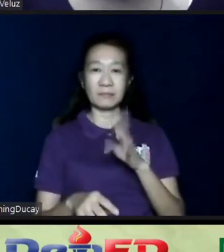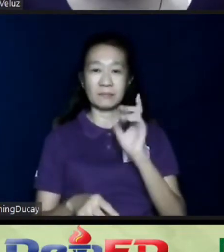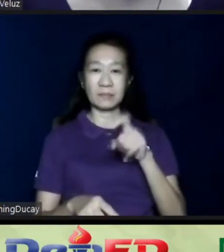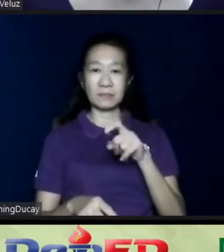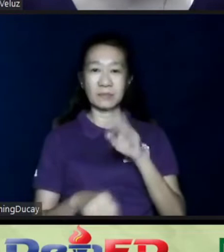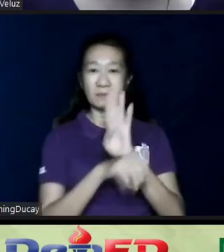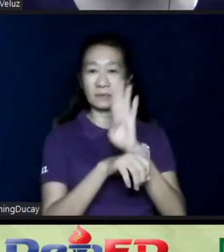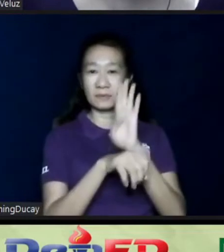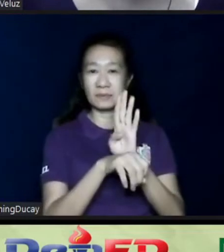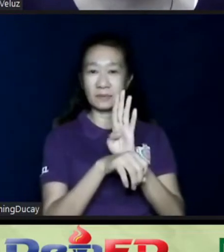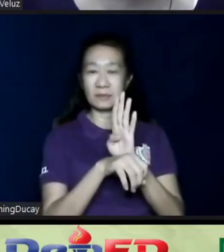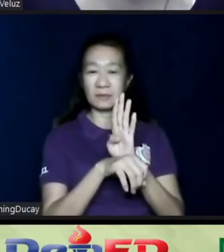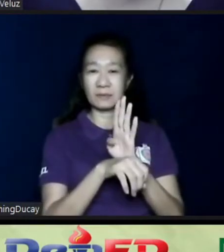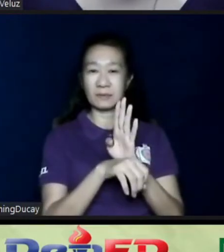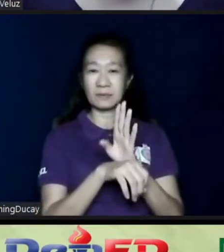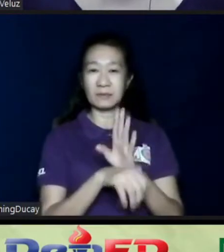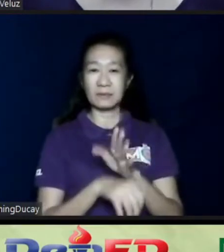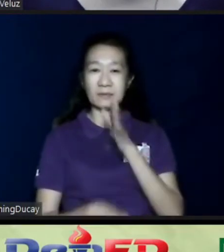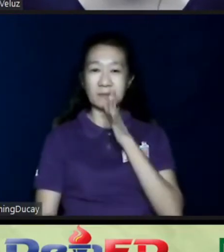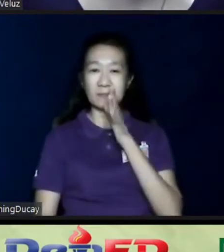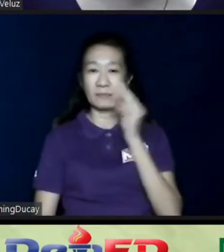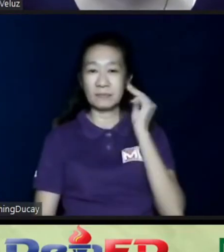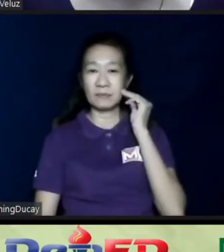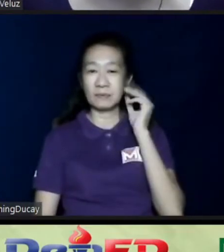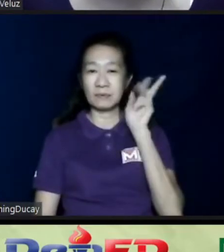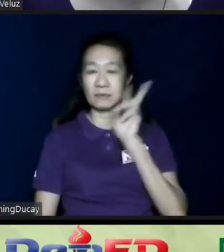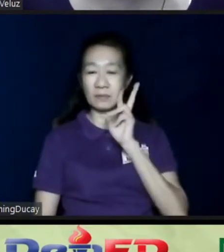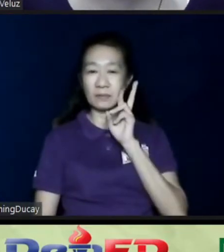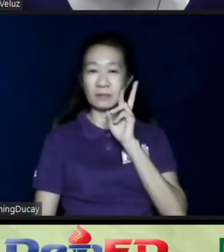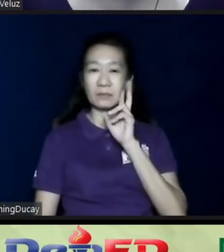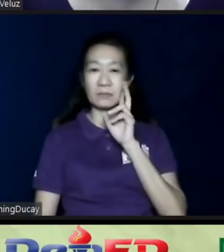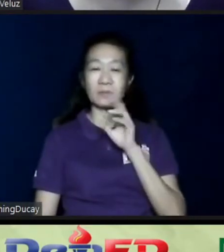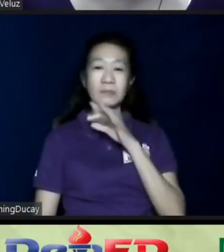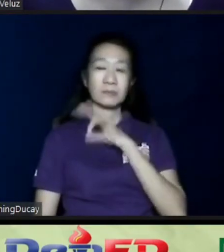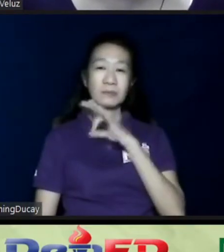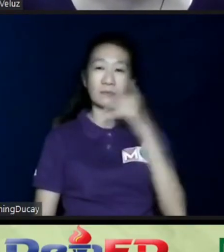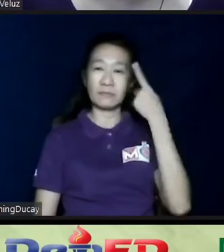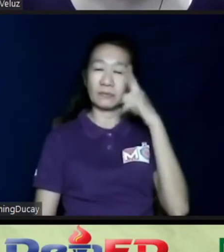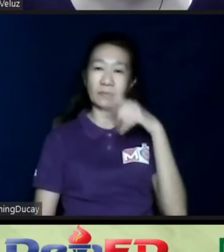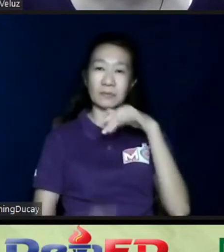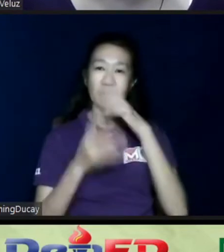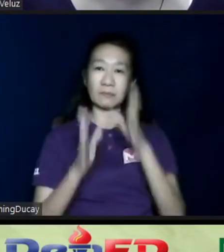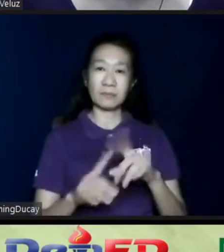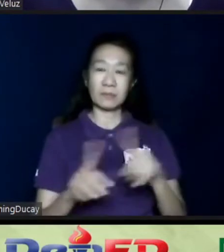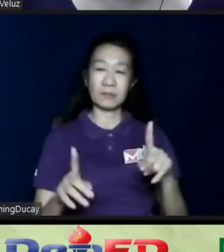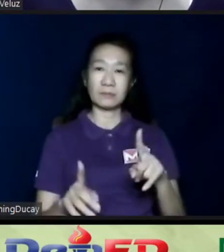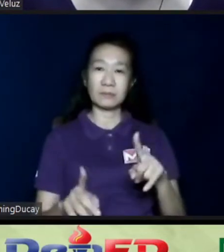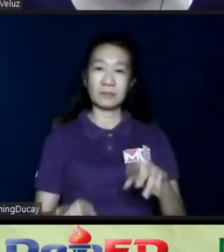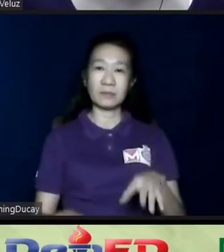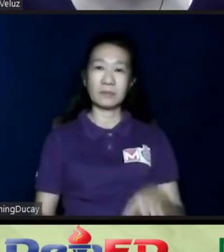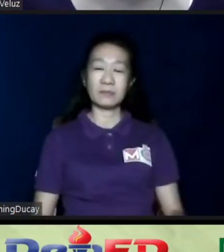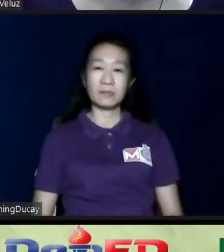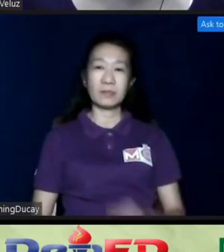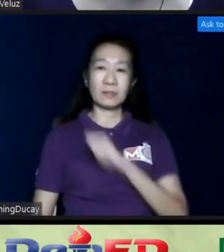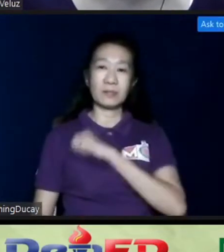business, mami mo na. So, it has to be profitable for the students. But of course, I appreciate their